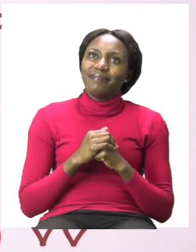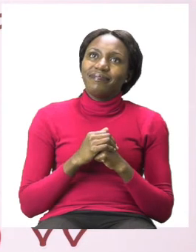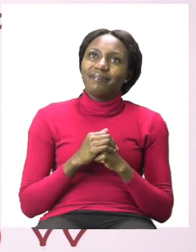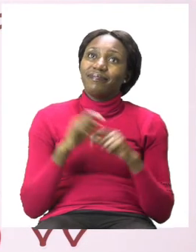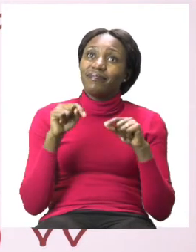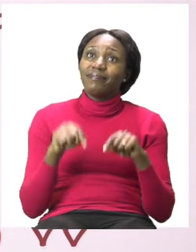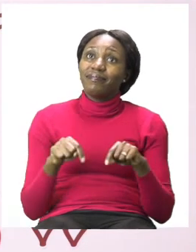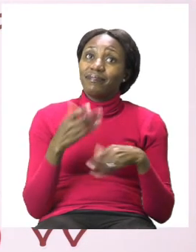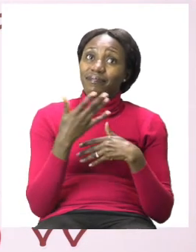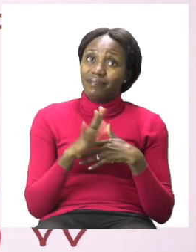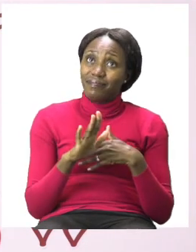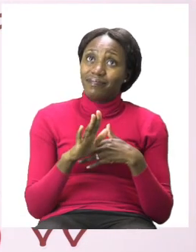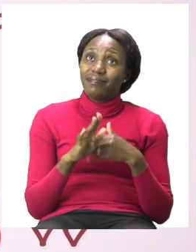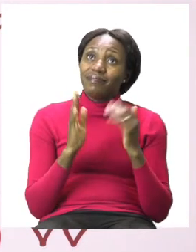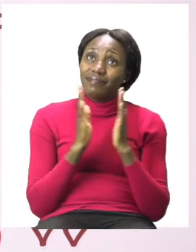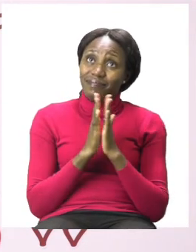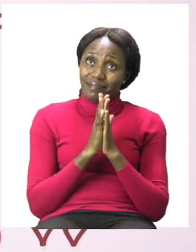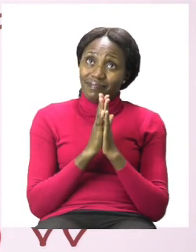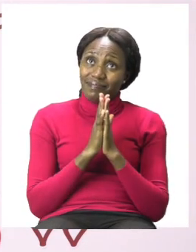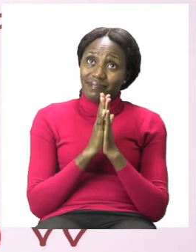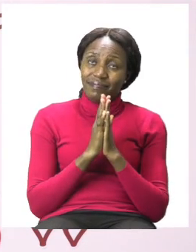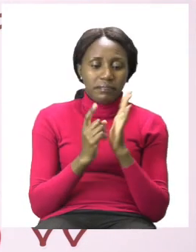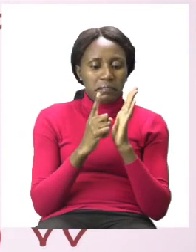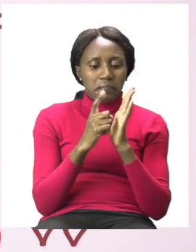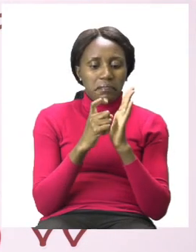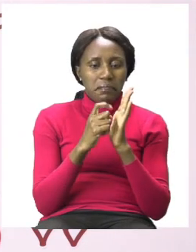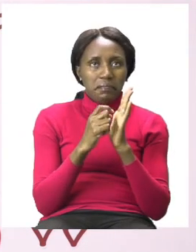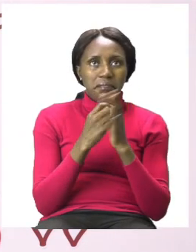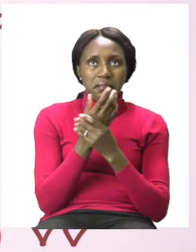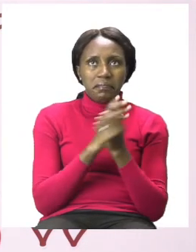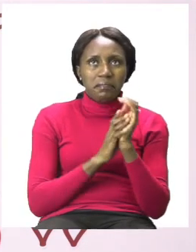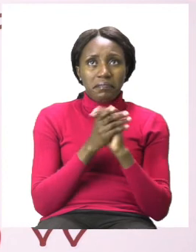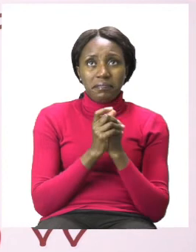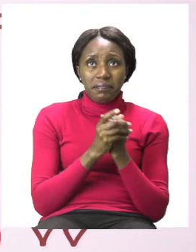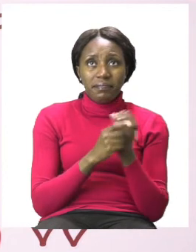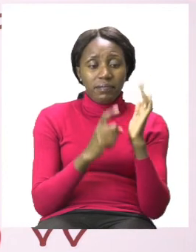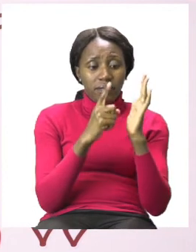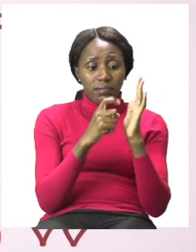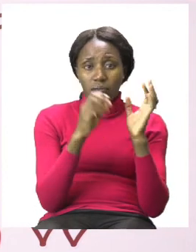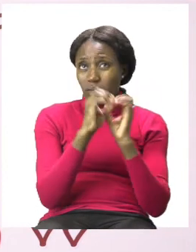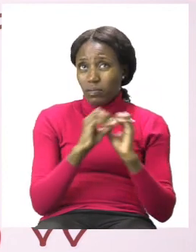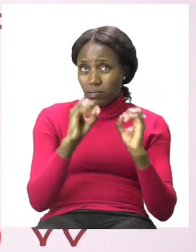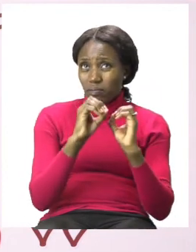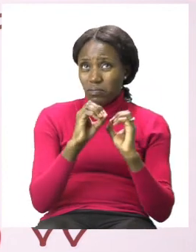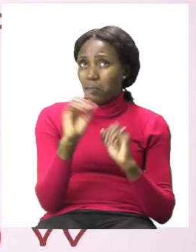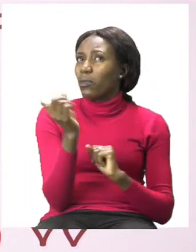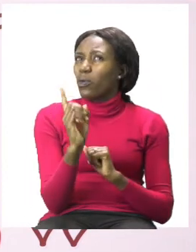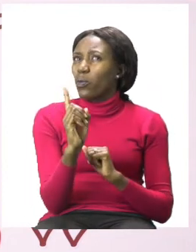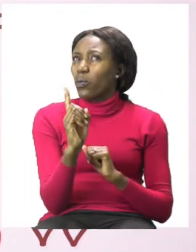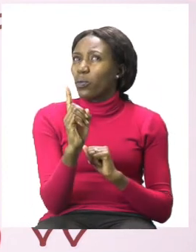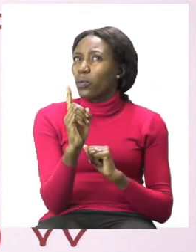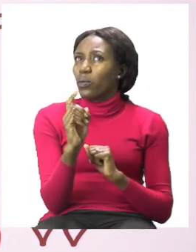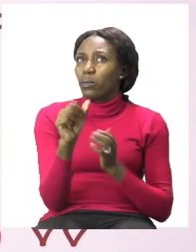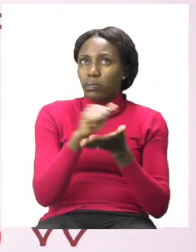we need to make sure our hands are sanitized. If you don't have sanitizer, you can use soap and